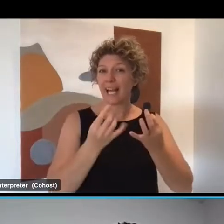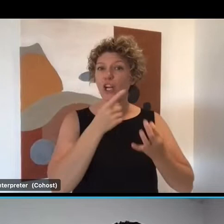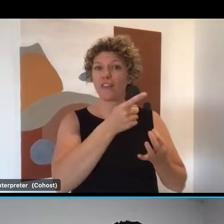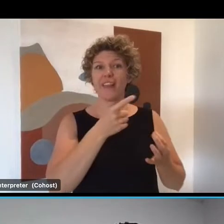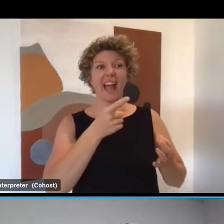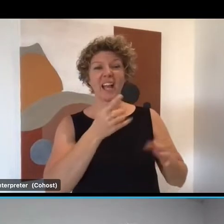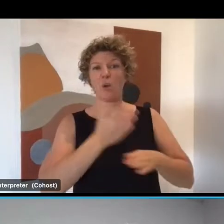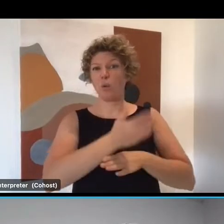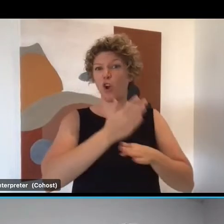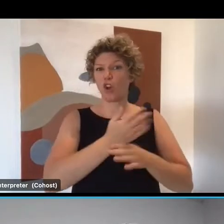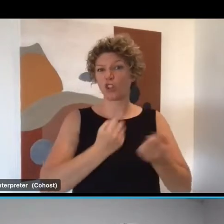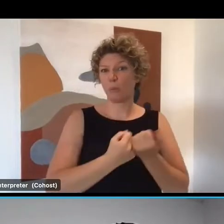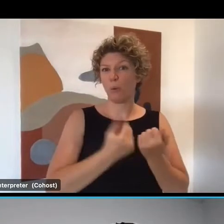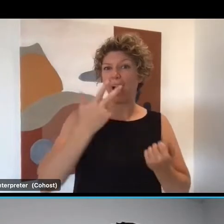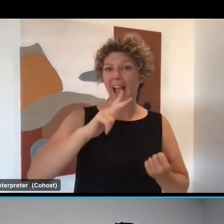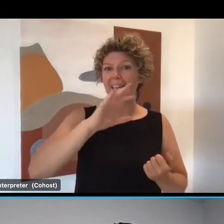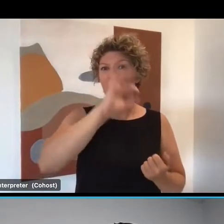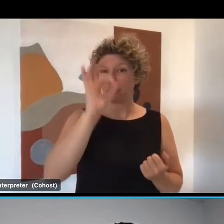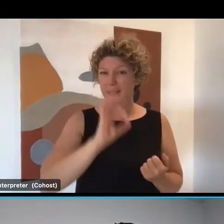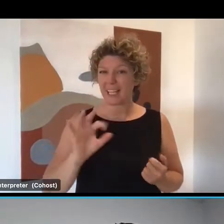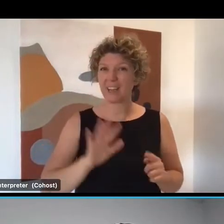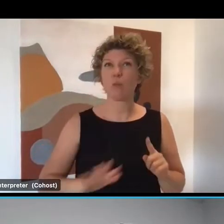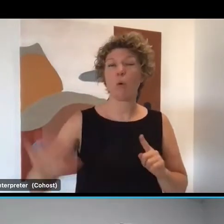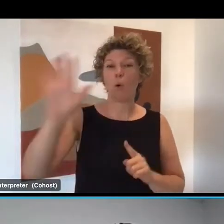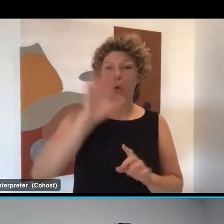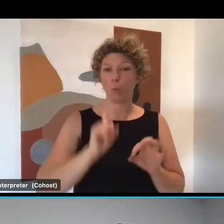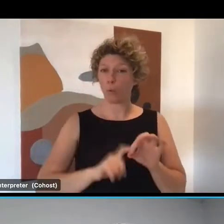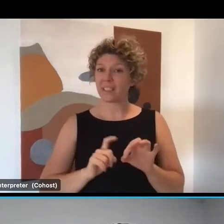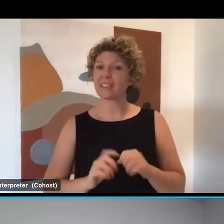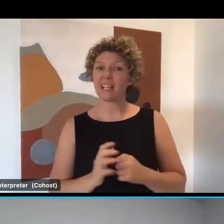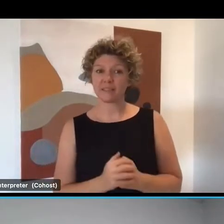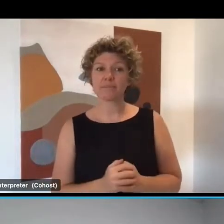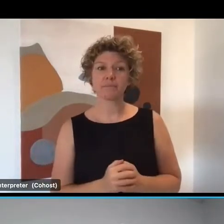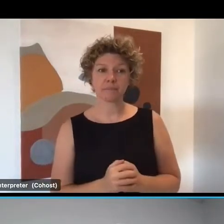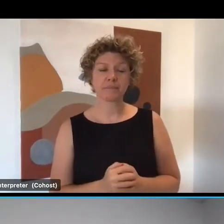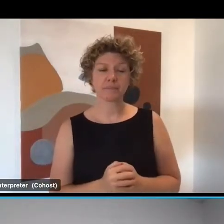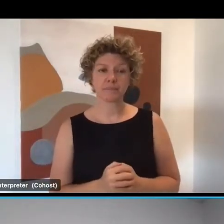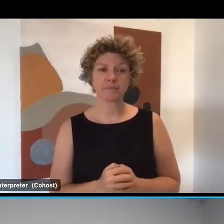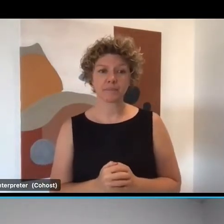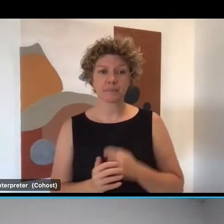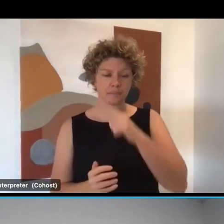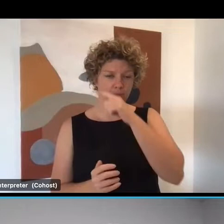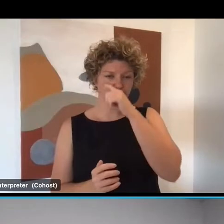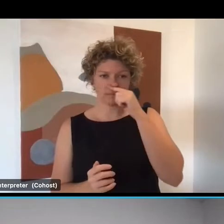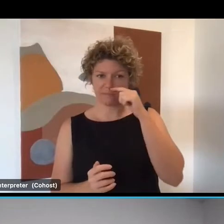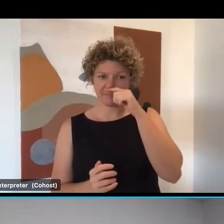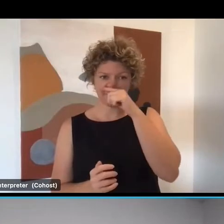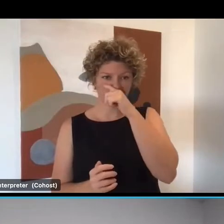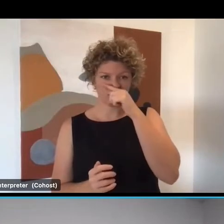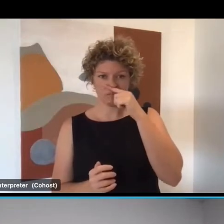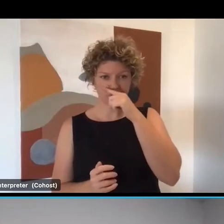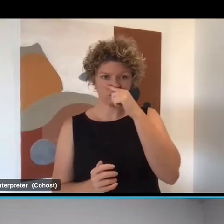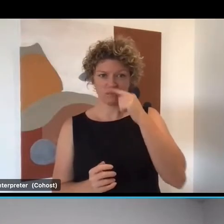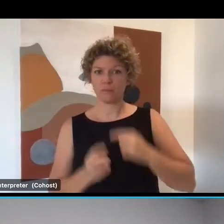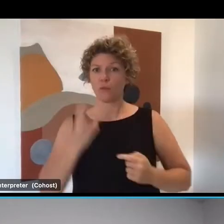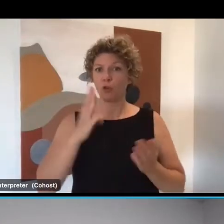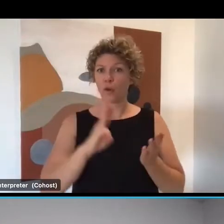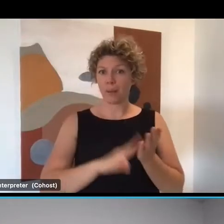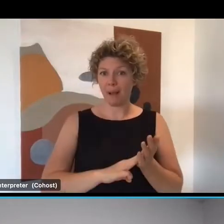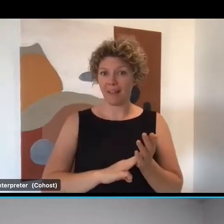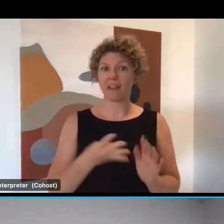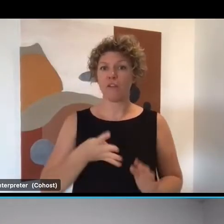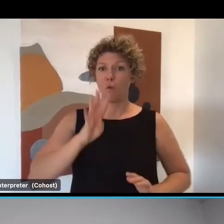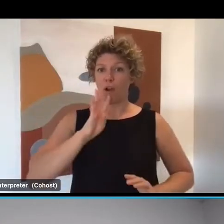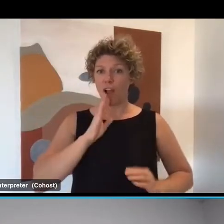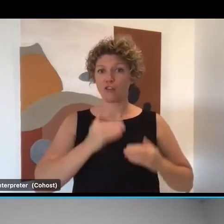an example. David Next slide, please. David So we've 400 candidates in our first three months. We're now over 1